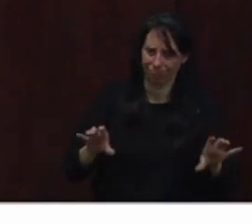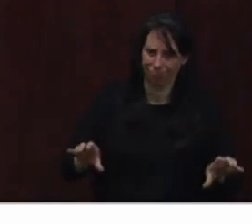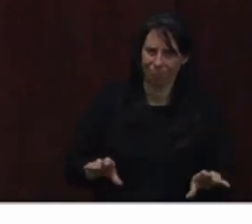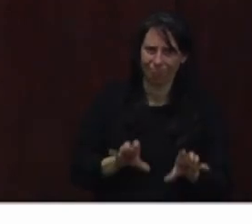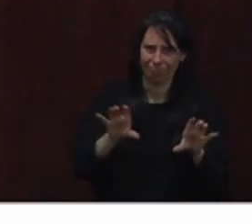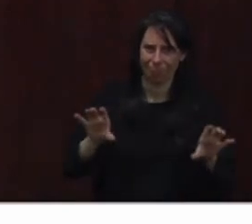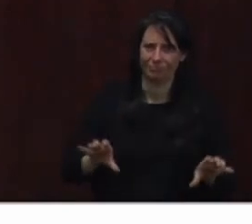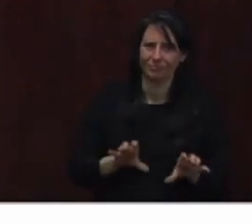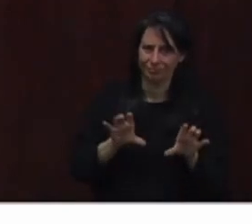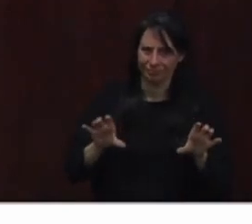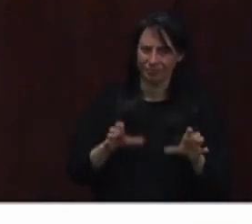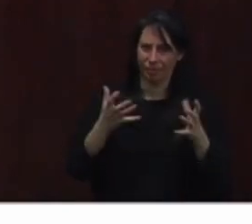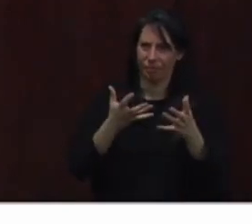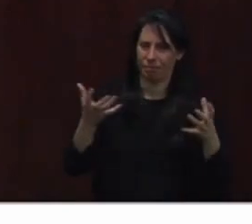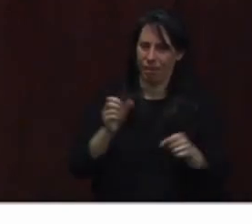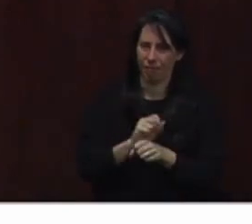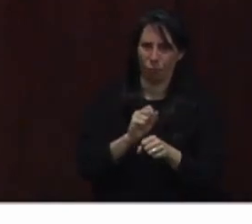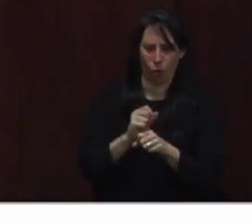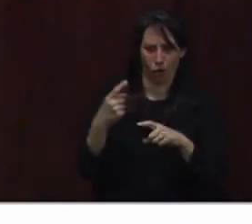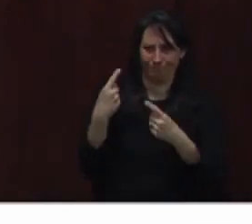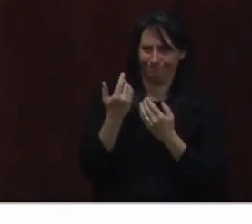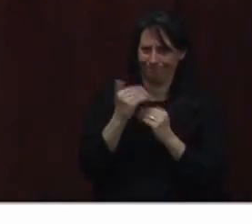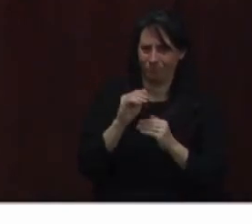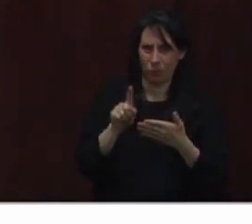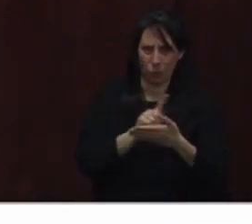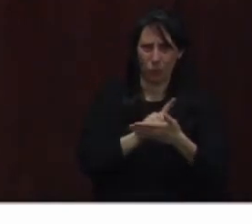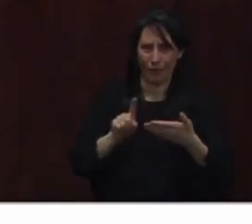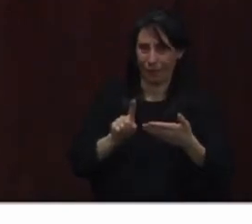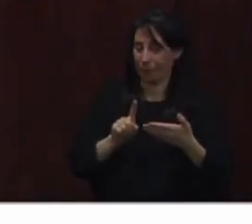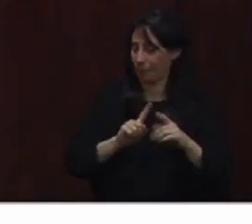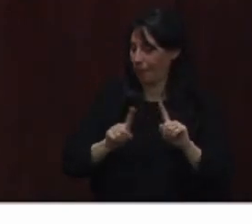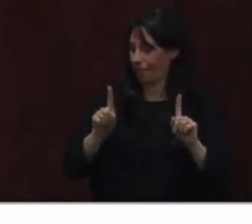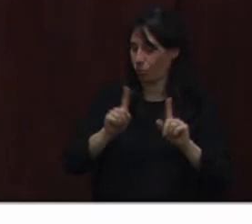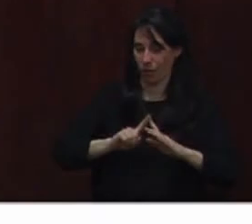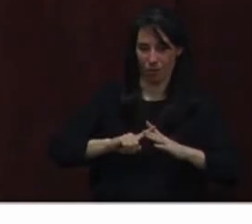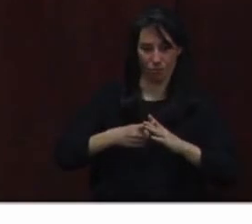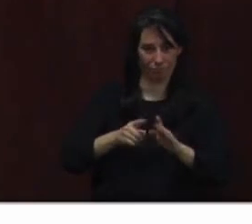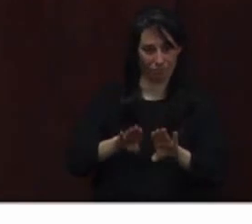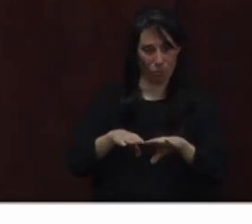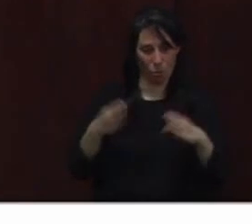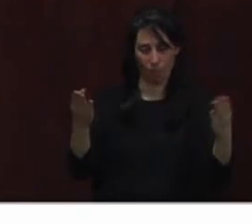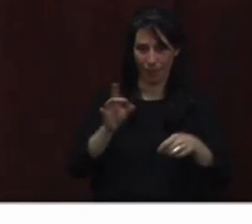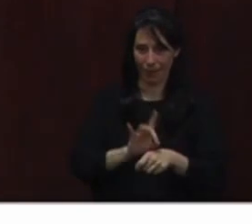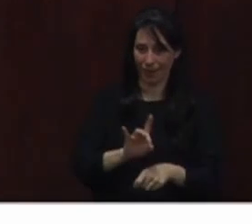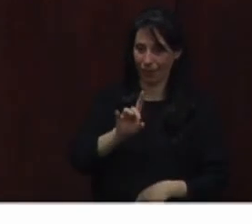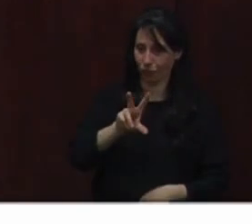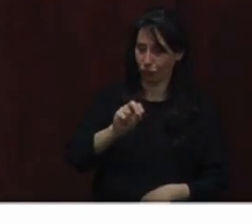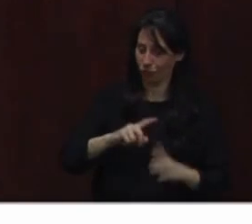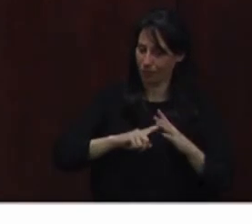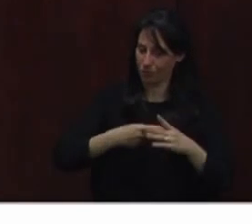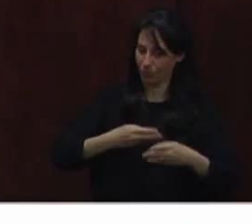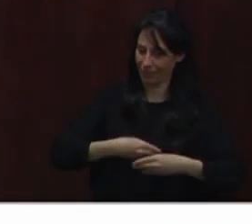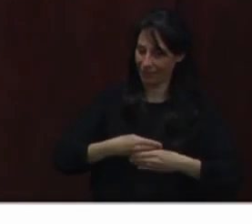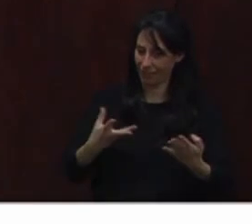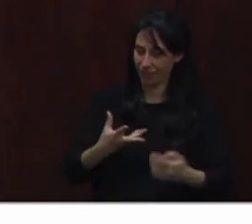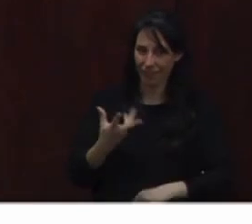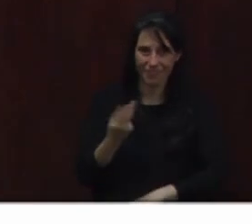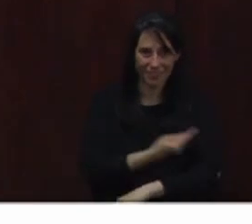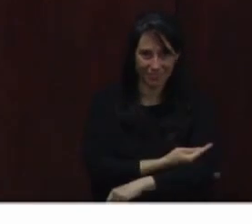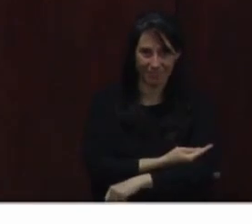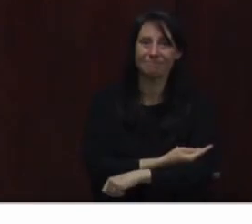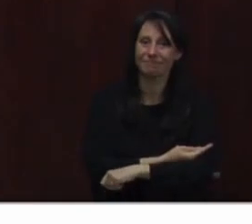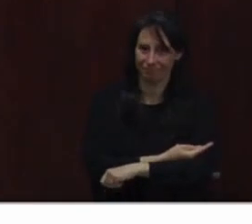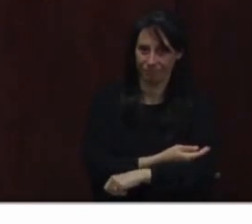major logistics operation. But we opened up at 830, started giving our second dose of vaccines there, and the current plan is continuing through